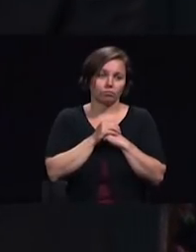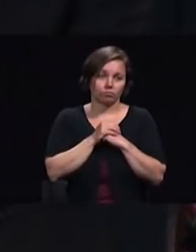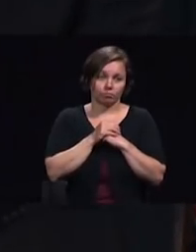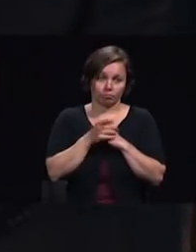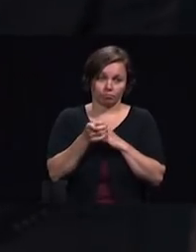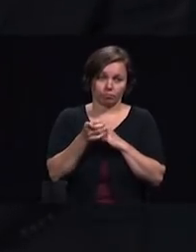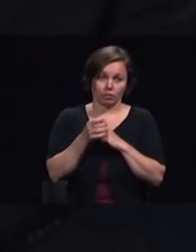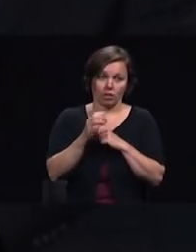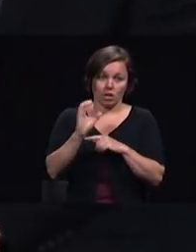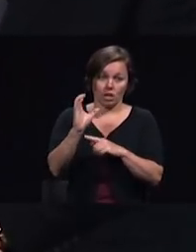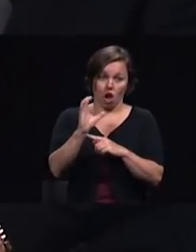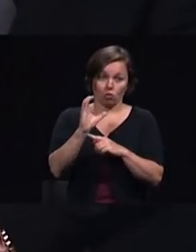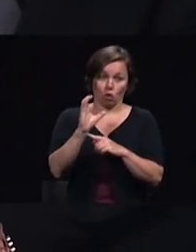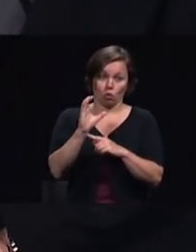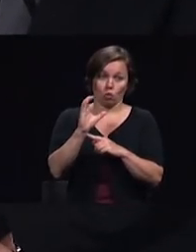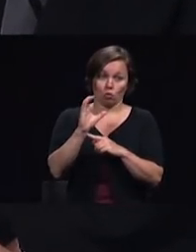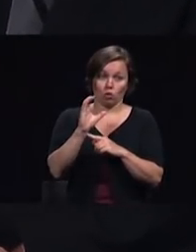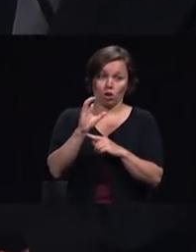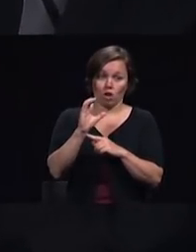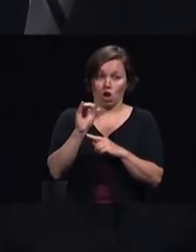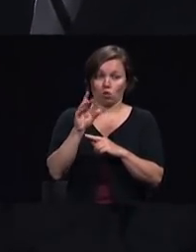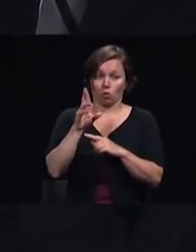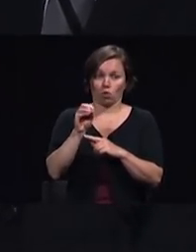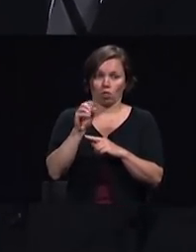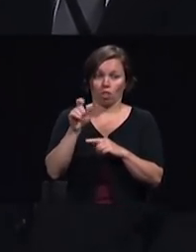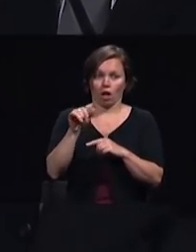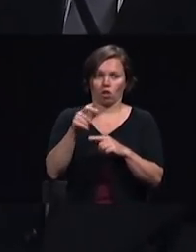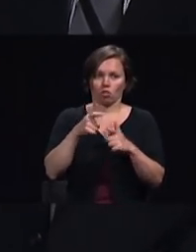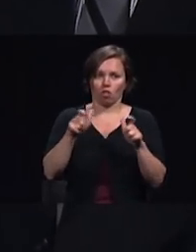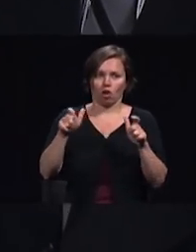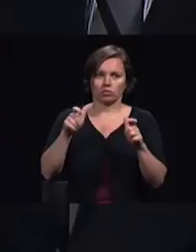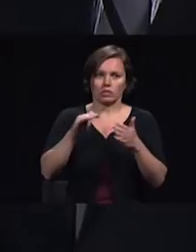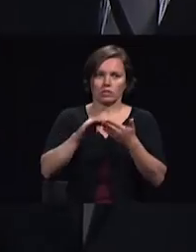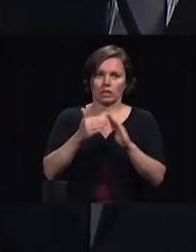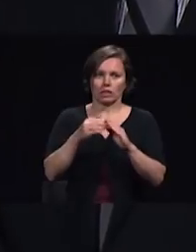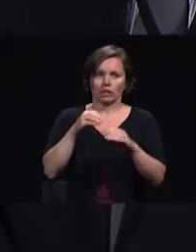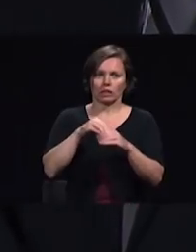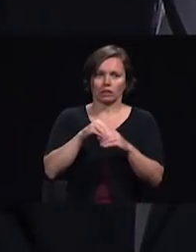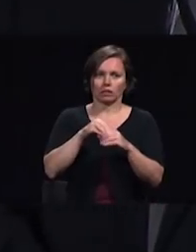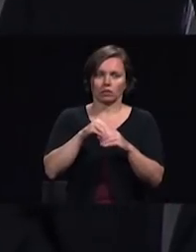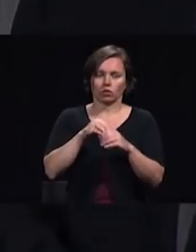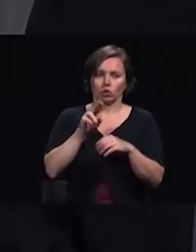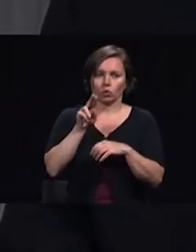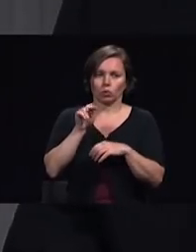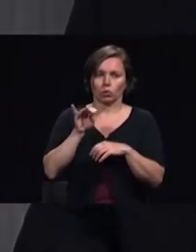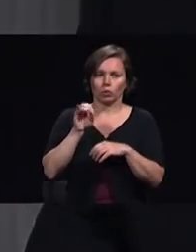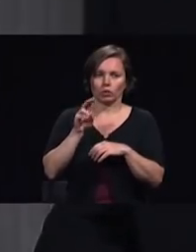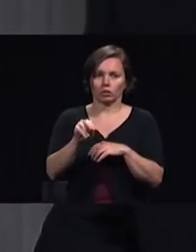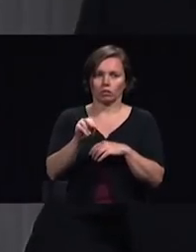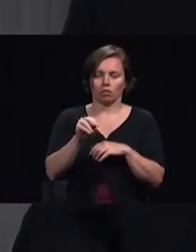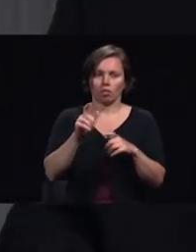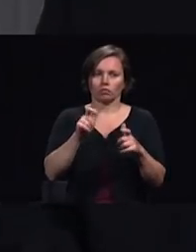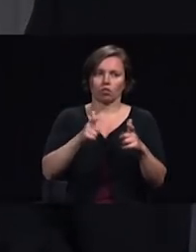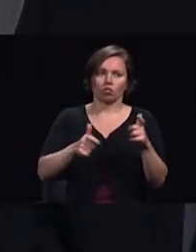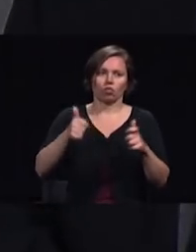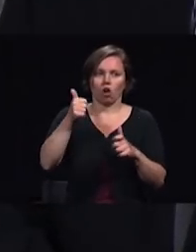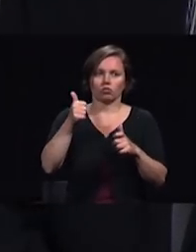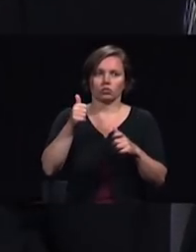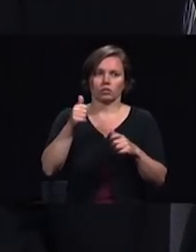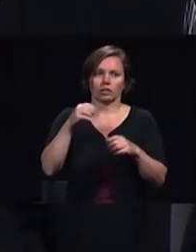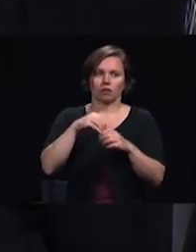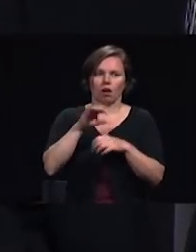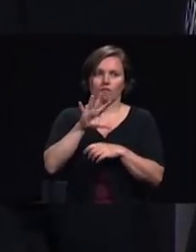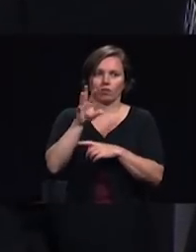largest city of our union and the second largest city of the continent of Africa second only to